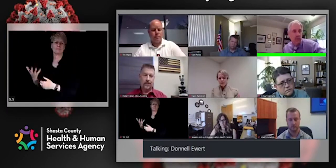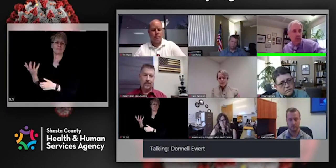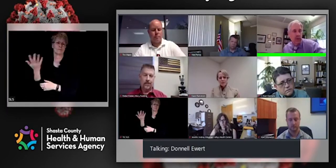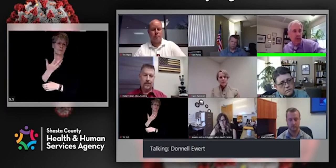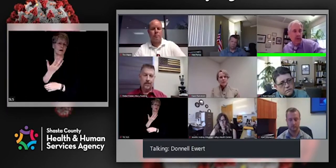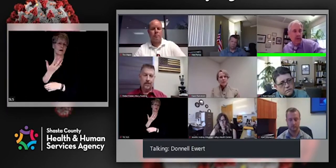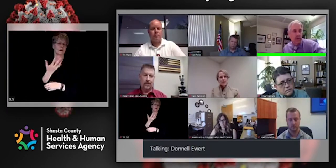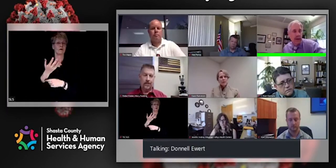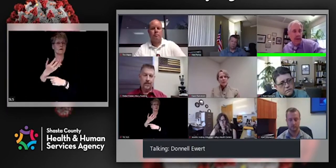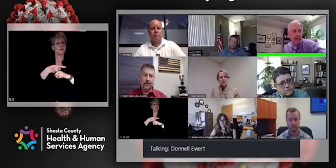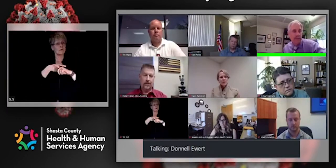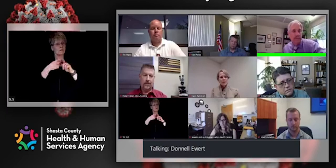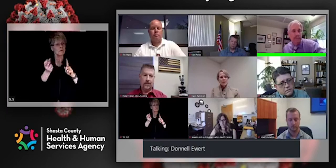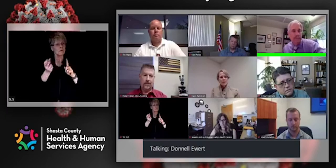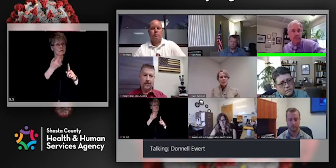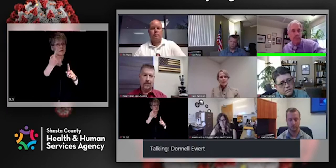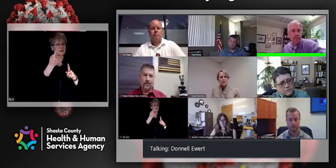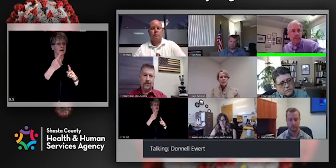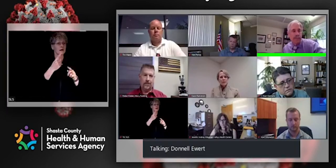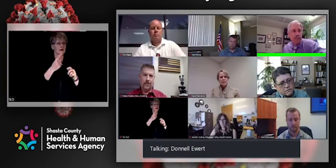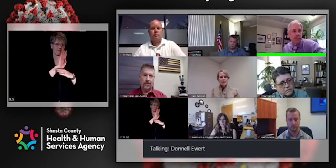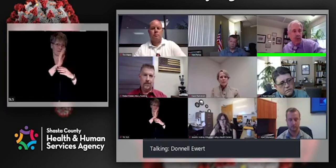business community. We, um,